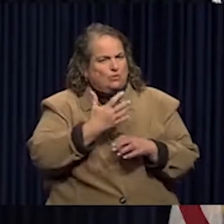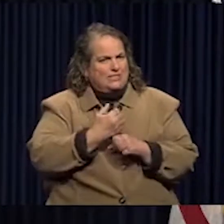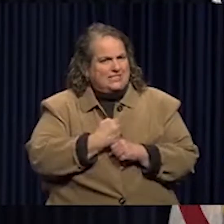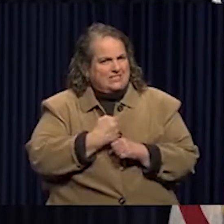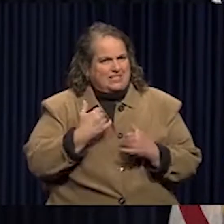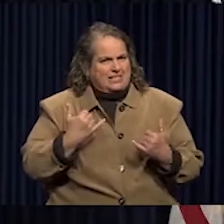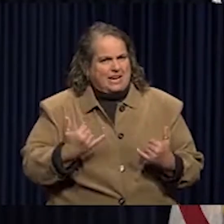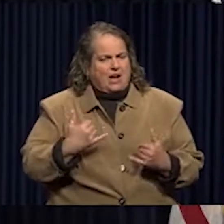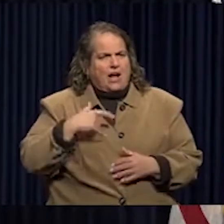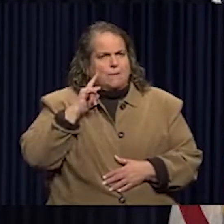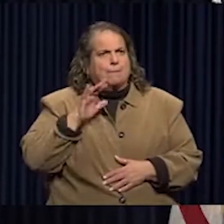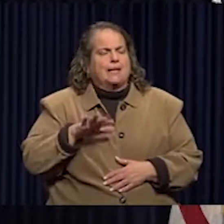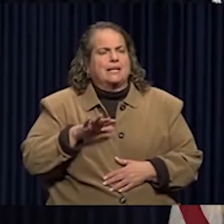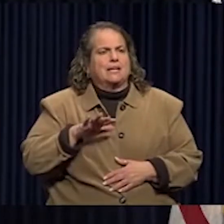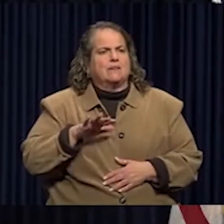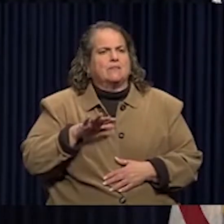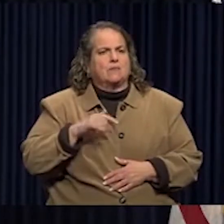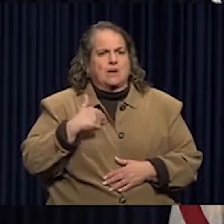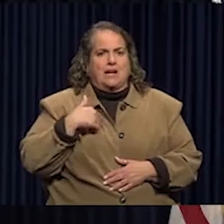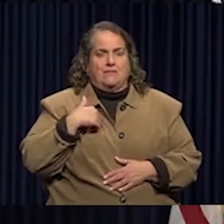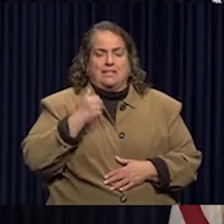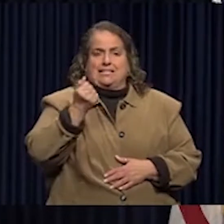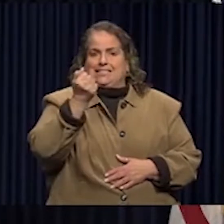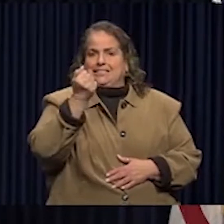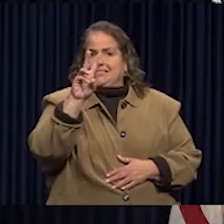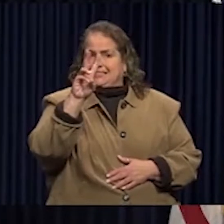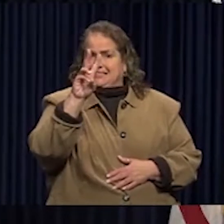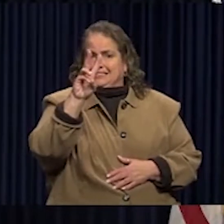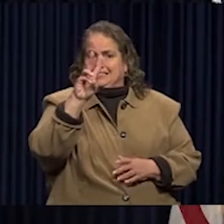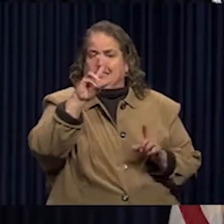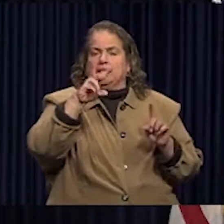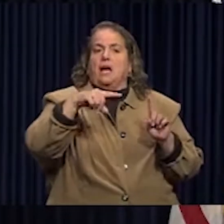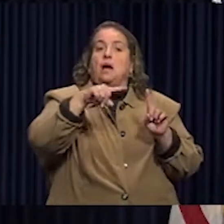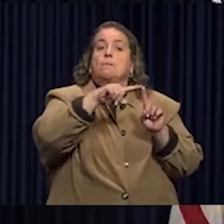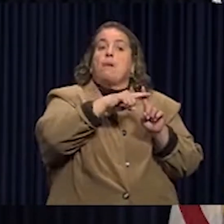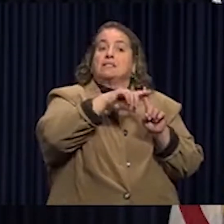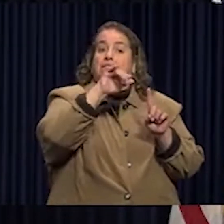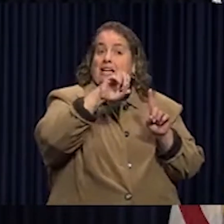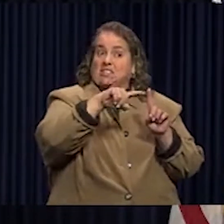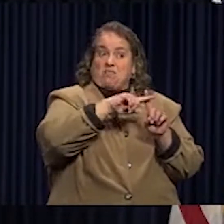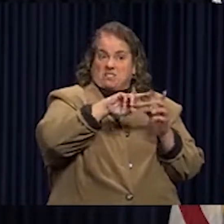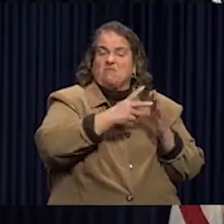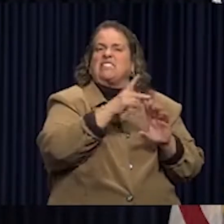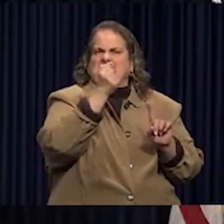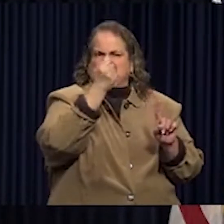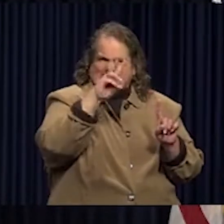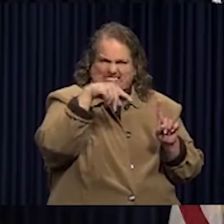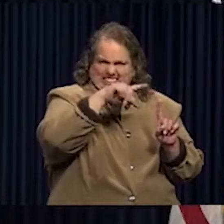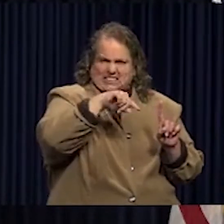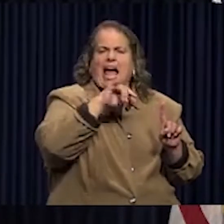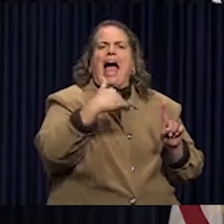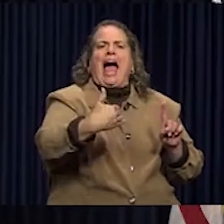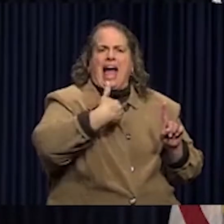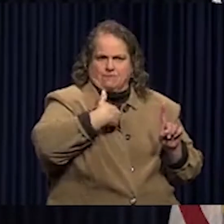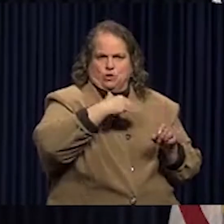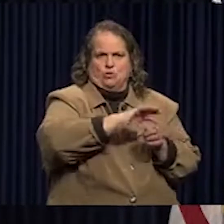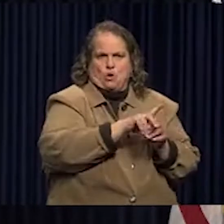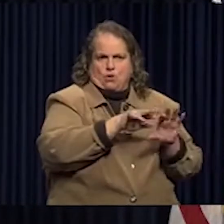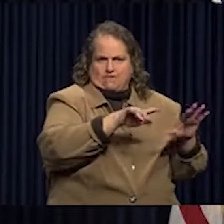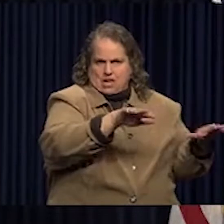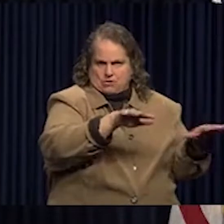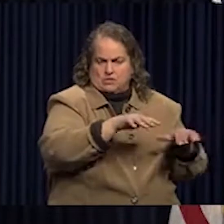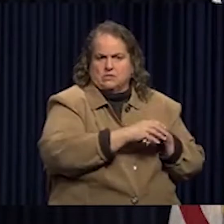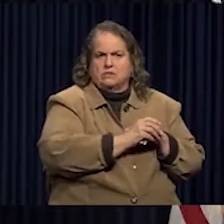now, I believe that we have 16 positive cases total in Kentucky. There is